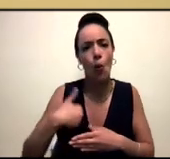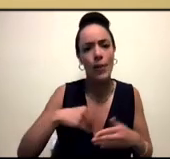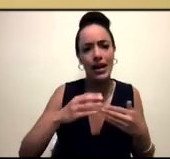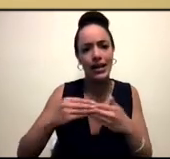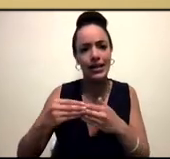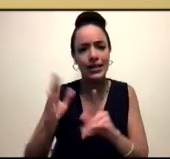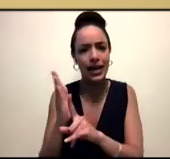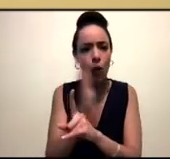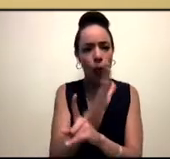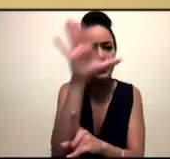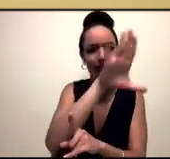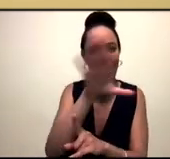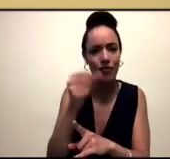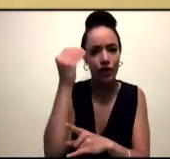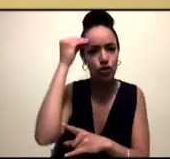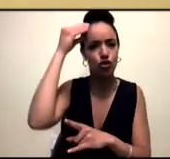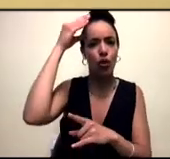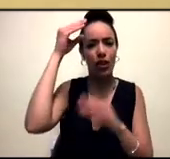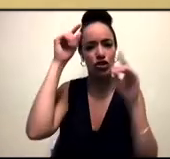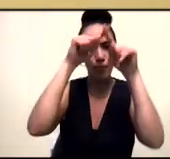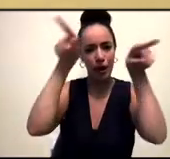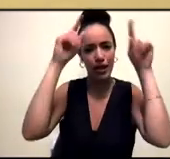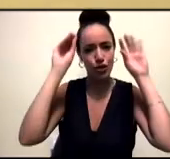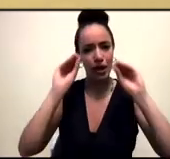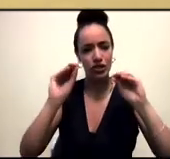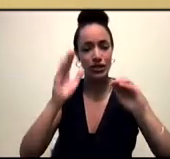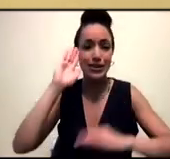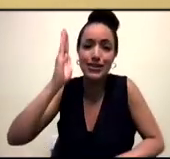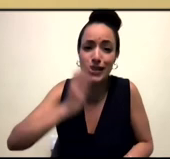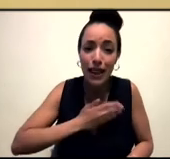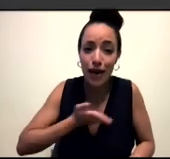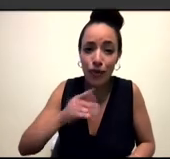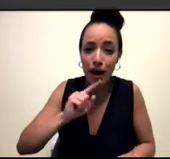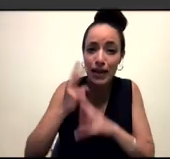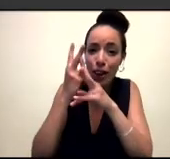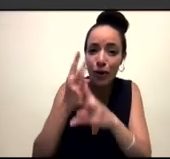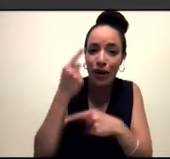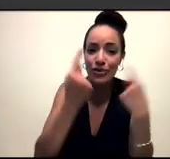time. Salaam from us and take care, everybody. Thank you.